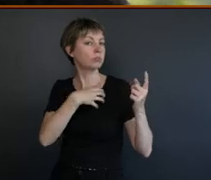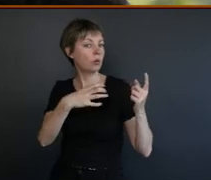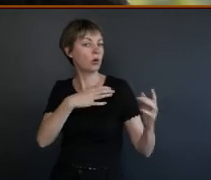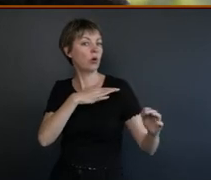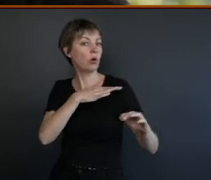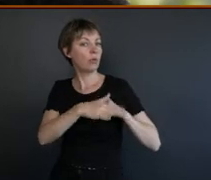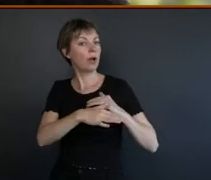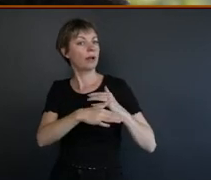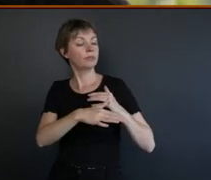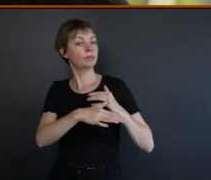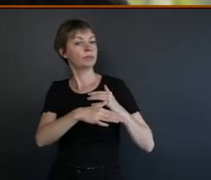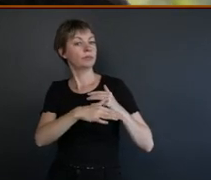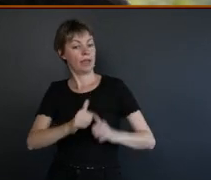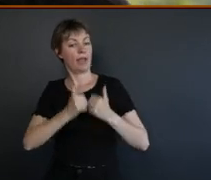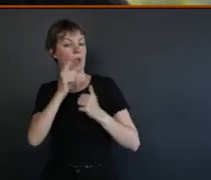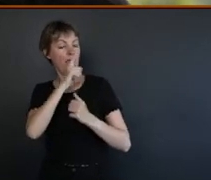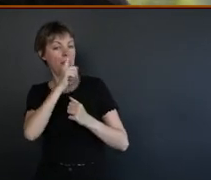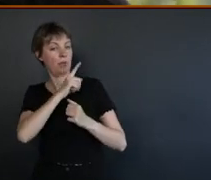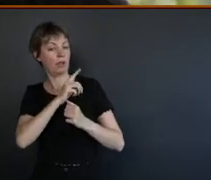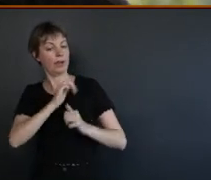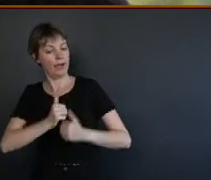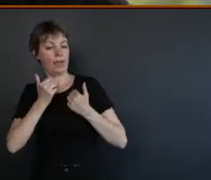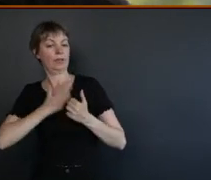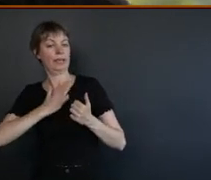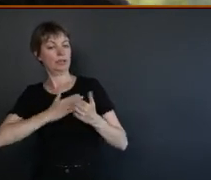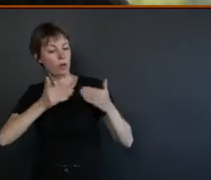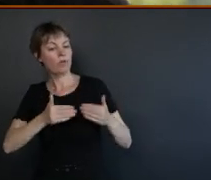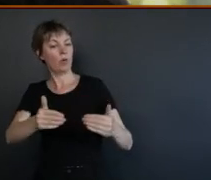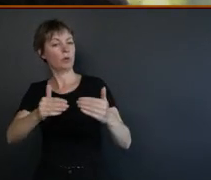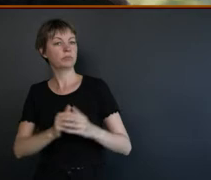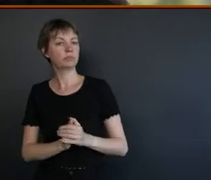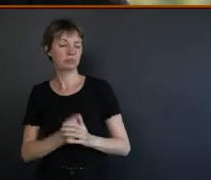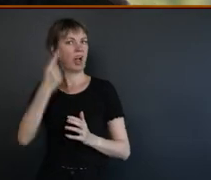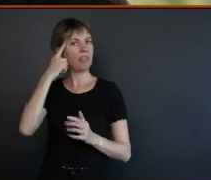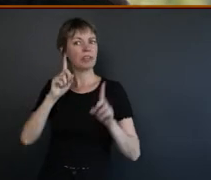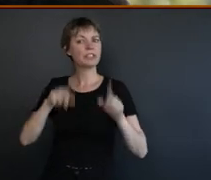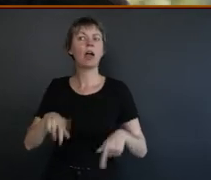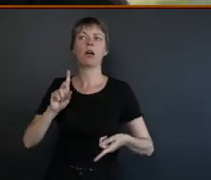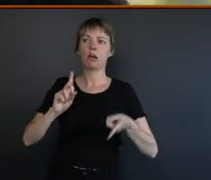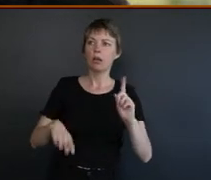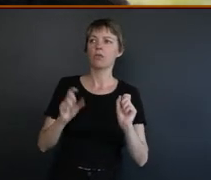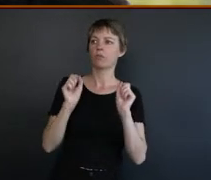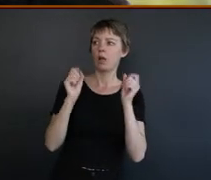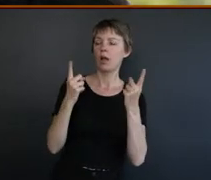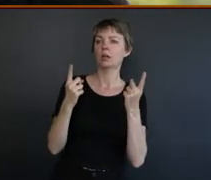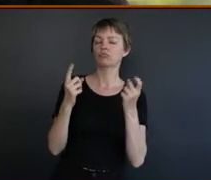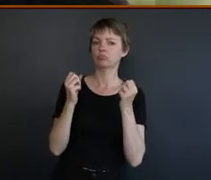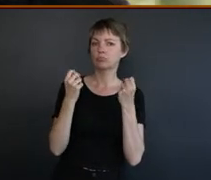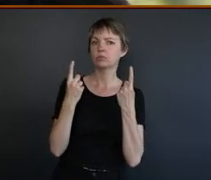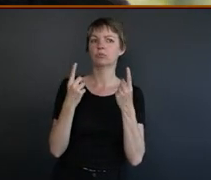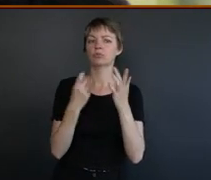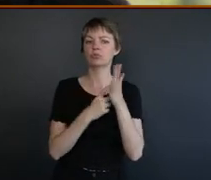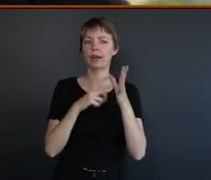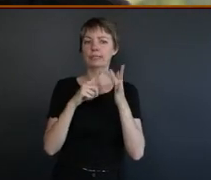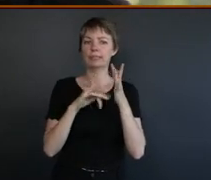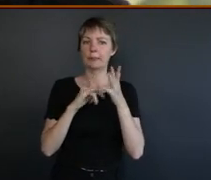our people in terms of going forward? I think they're starting to really wake up to the ingrained racism